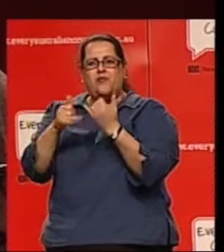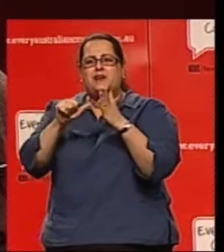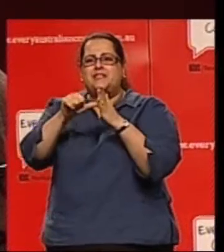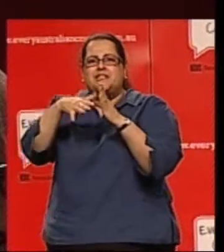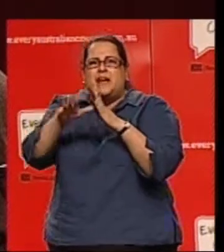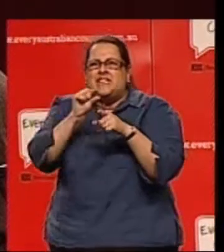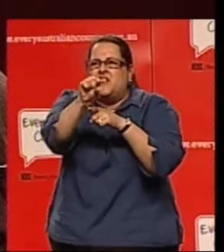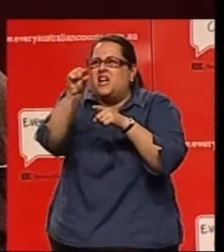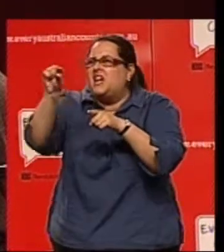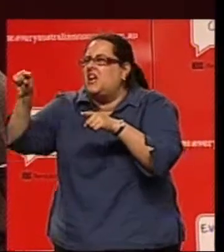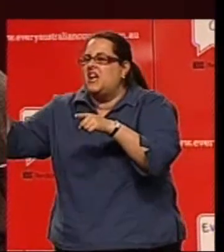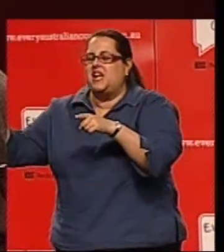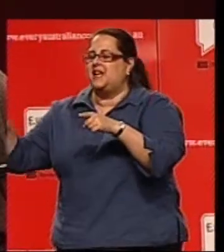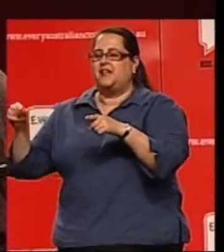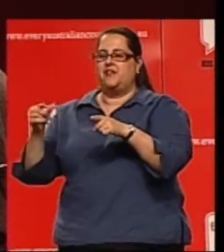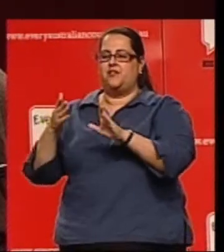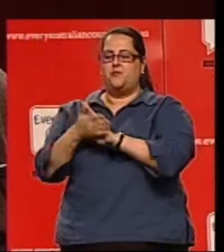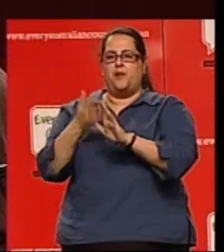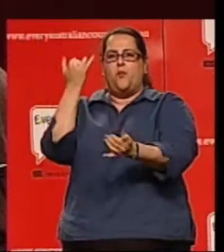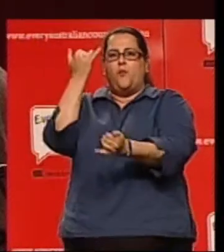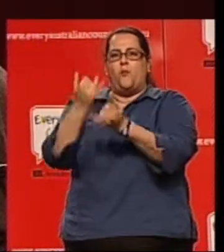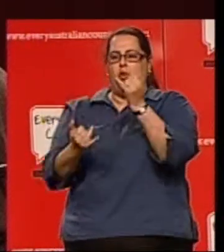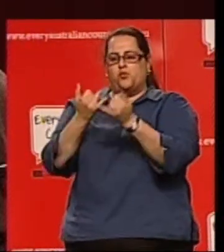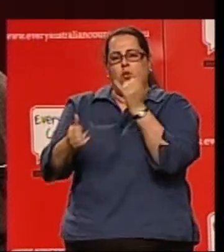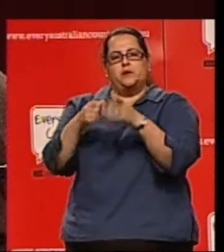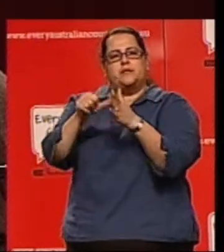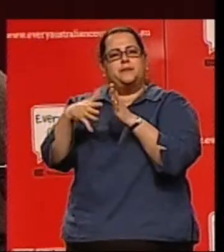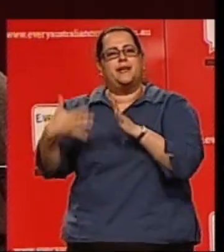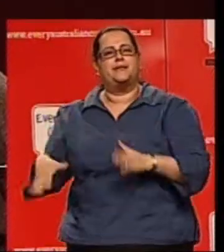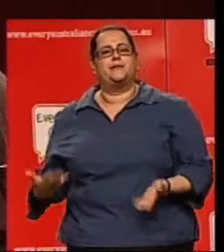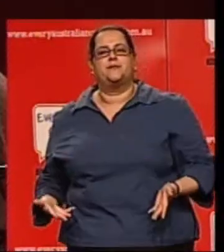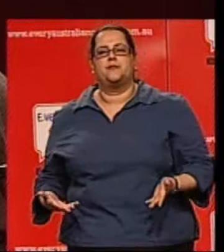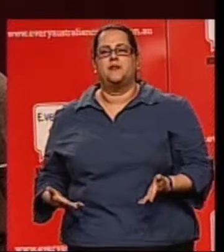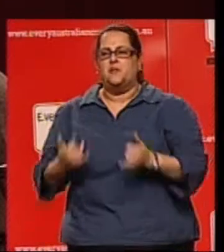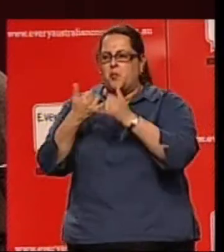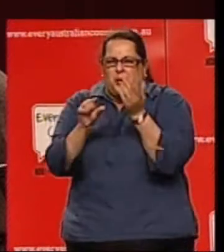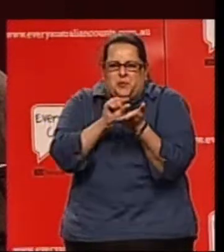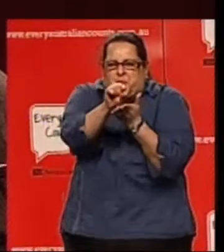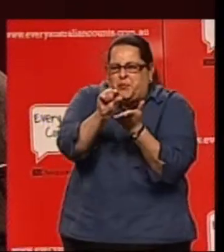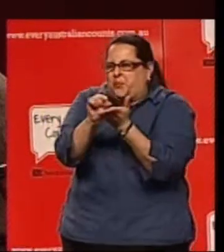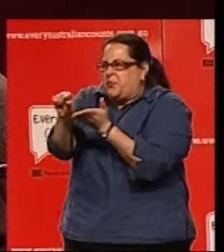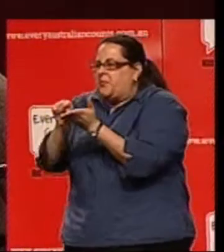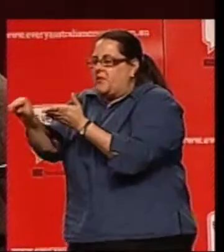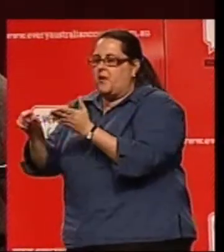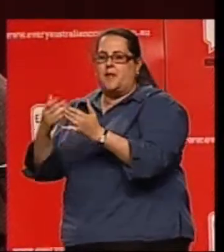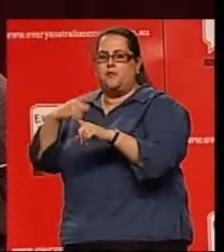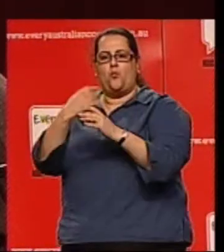which paradoxically lead to an even more expensive system, even more rationing and worse outcomes.